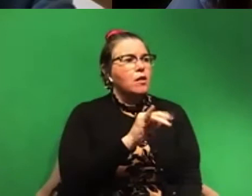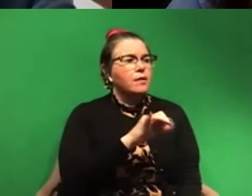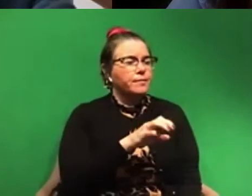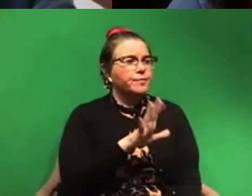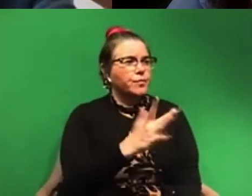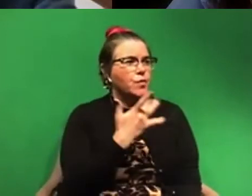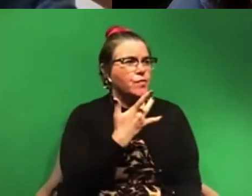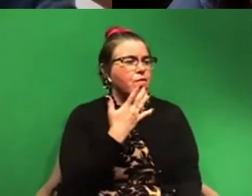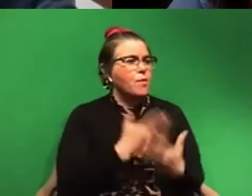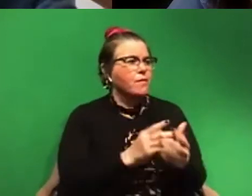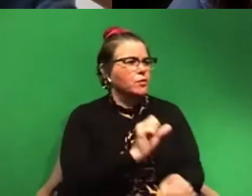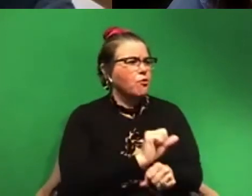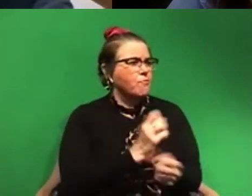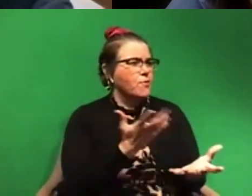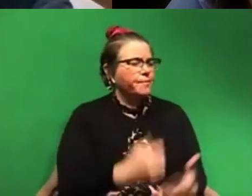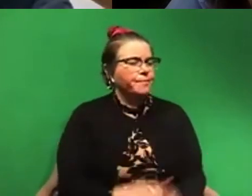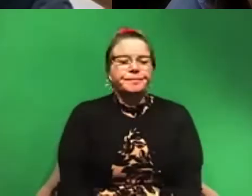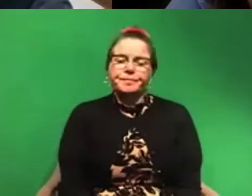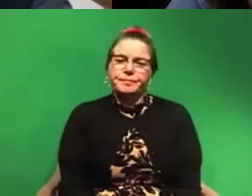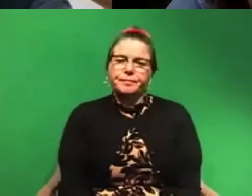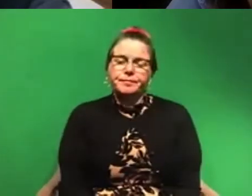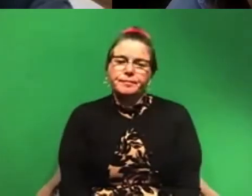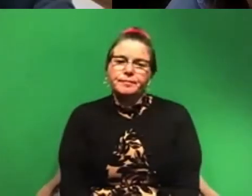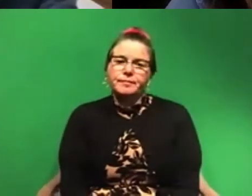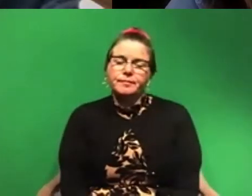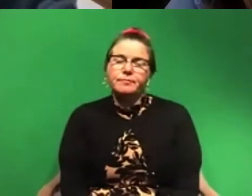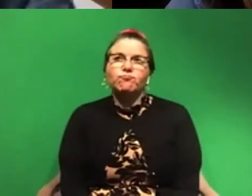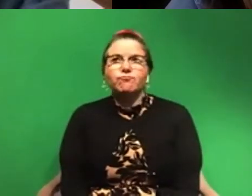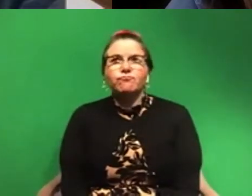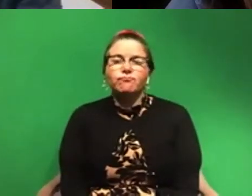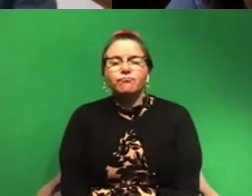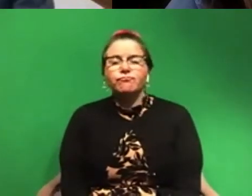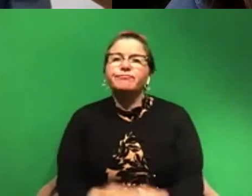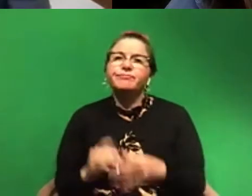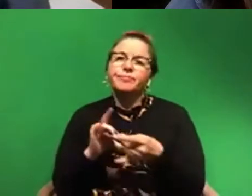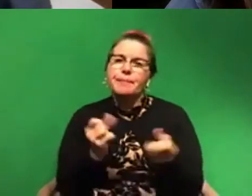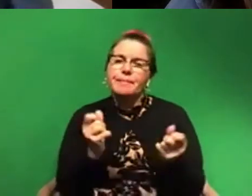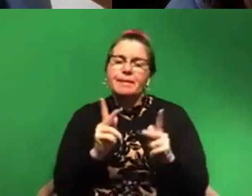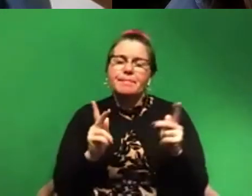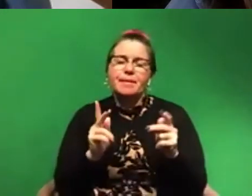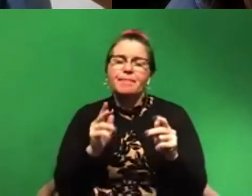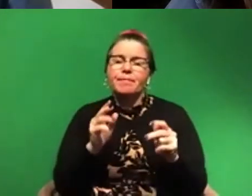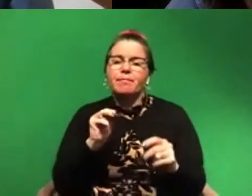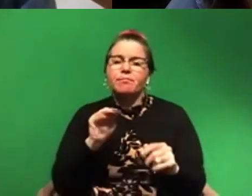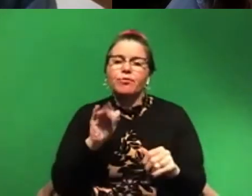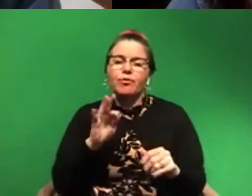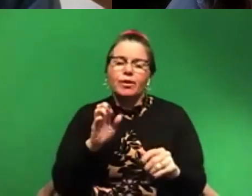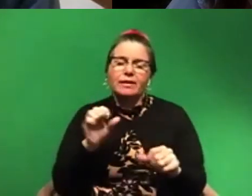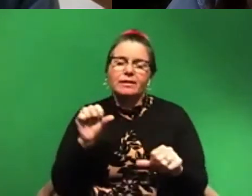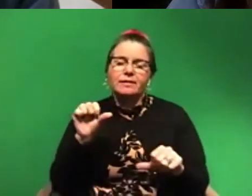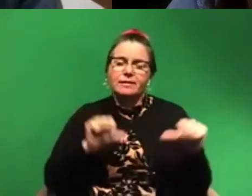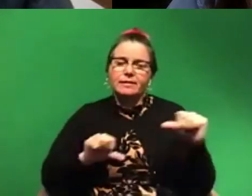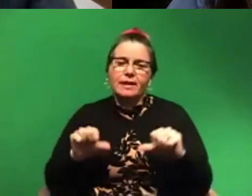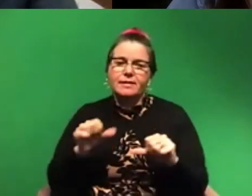part of your job? So I think along with many people who are in marine science, the favorite part is the field work.